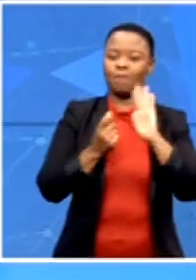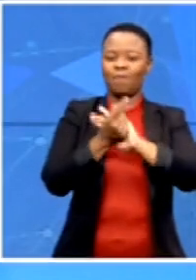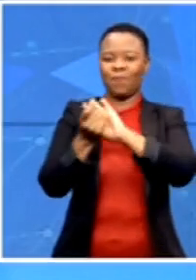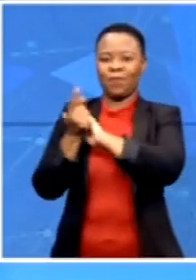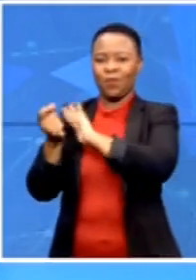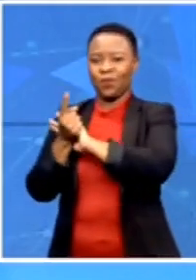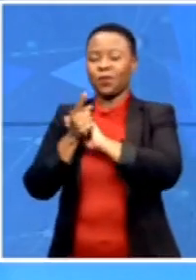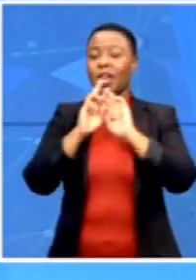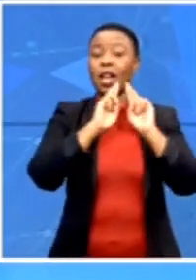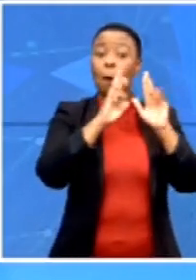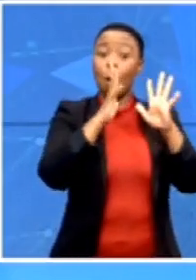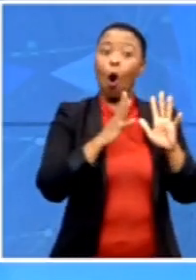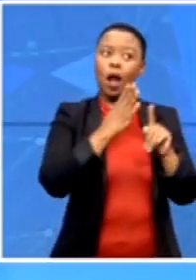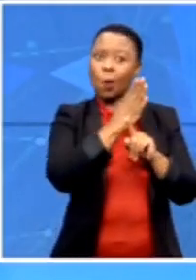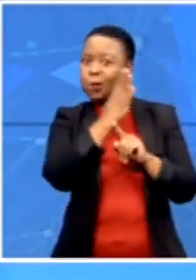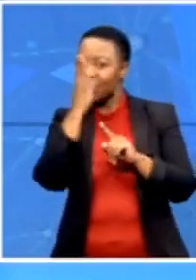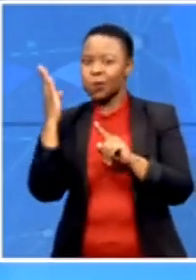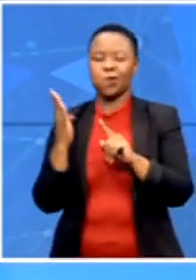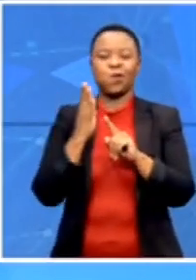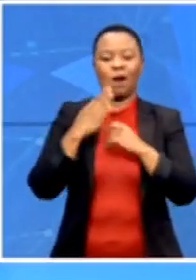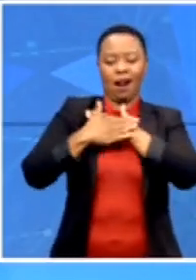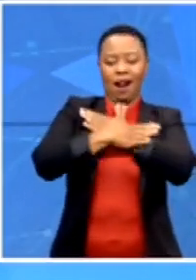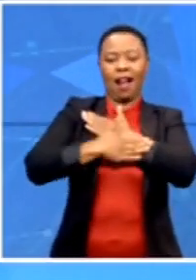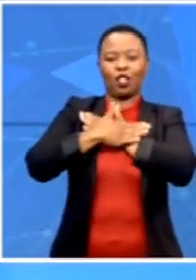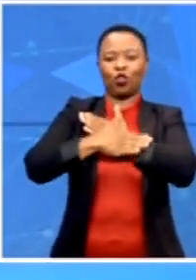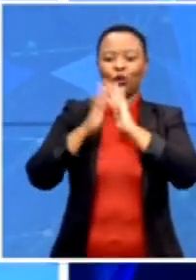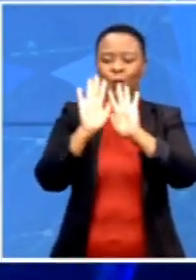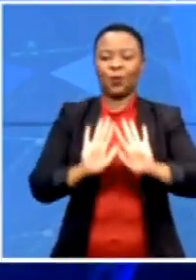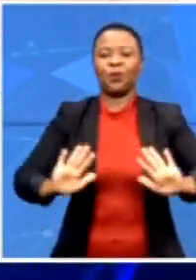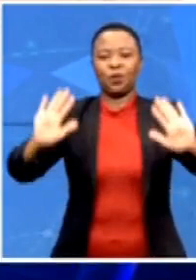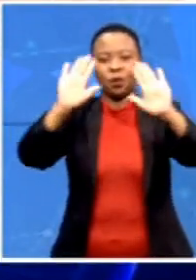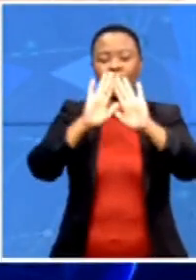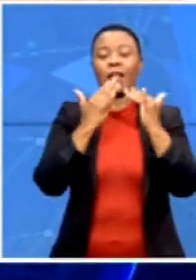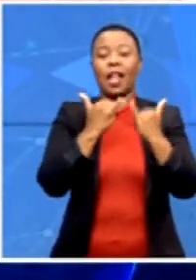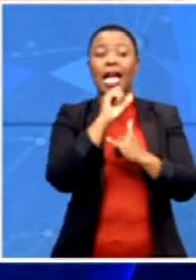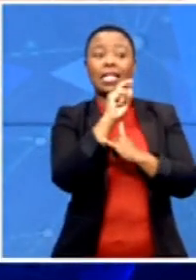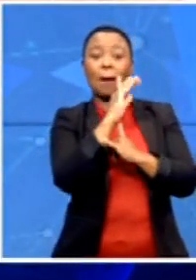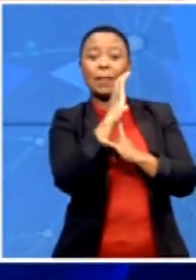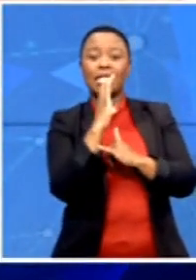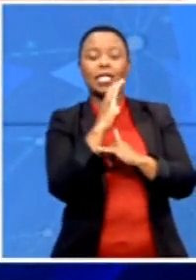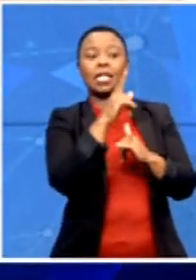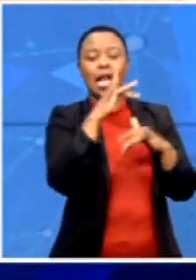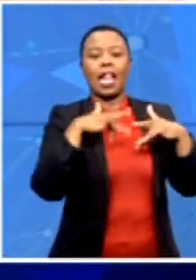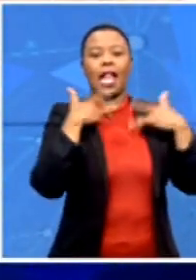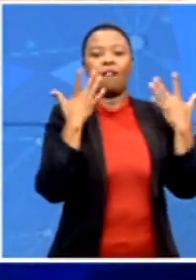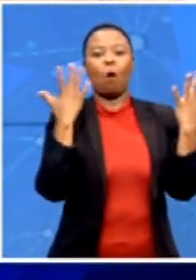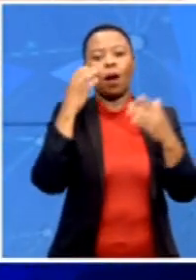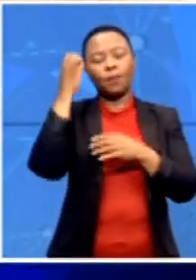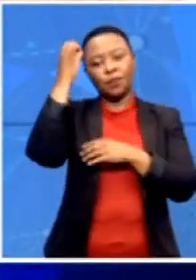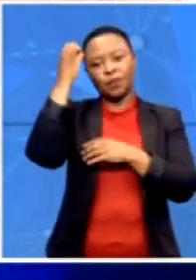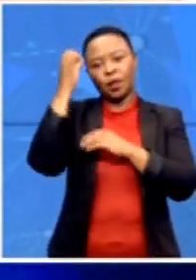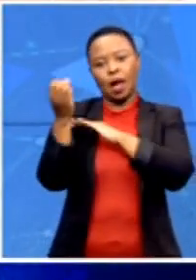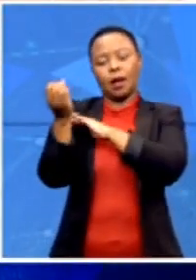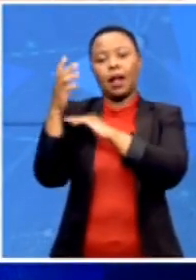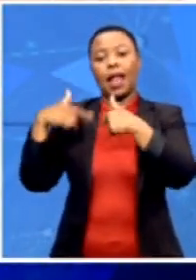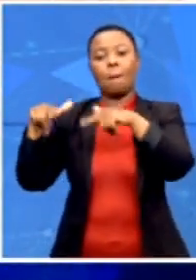Let's start with SABC news reporter Rotendo Bobod. He's live for us in Polokwane in Lumpopo. Rotendo, very good morning to you. So we had